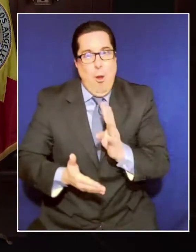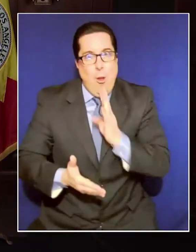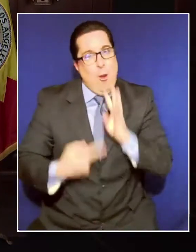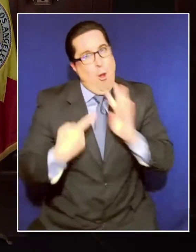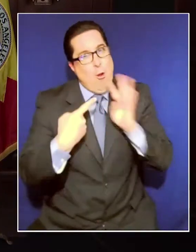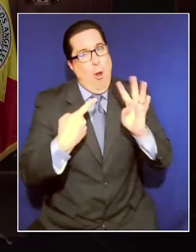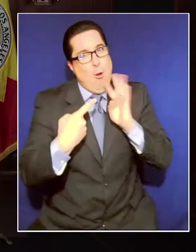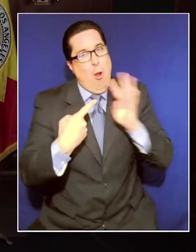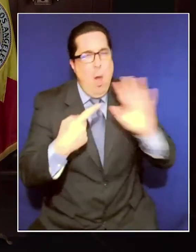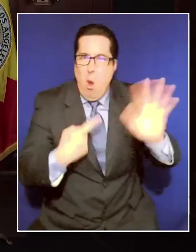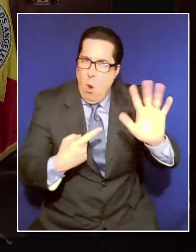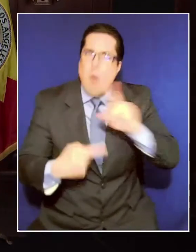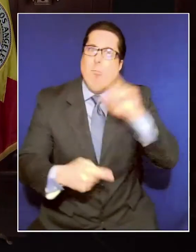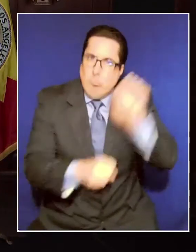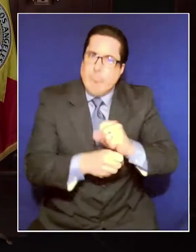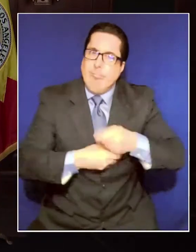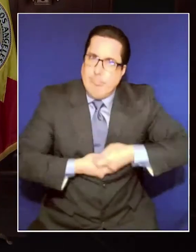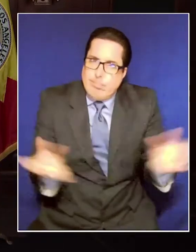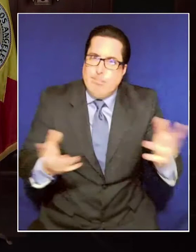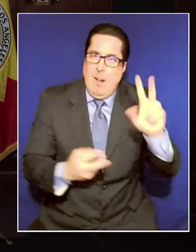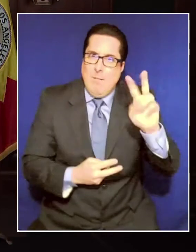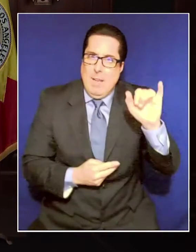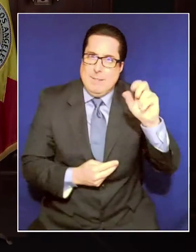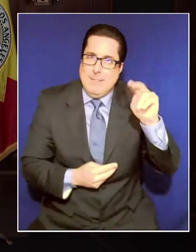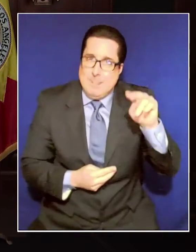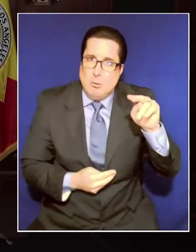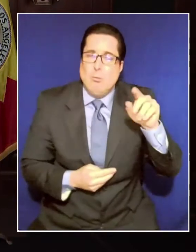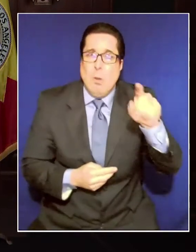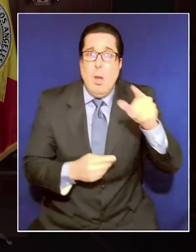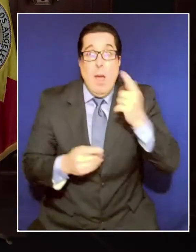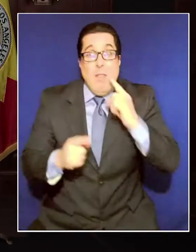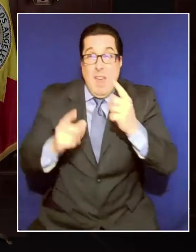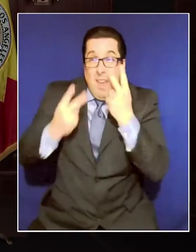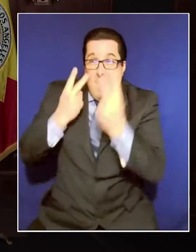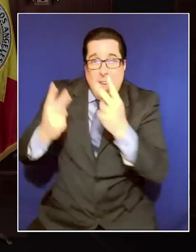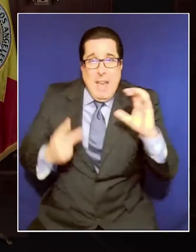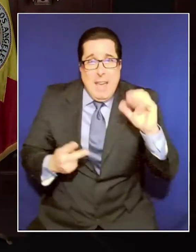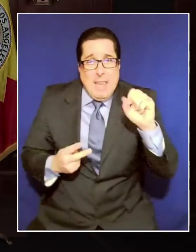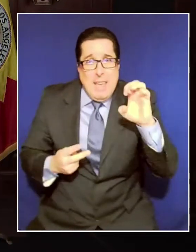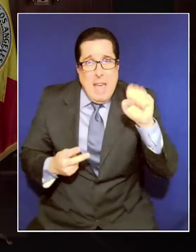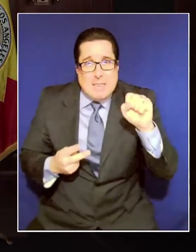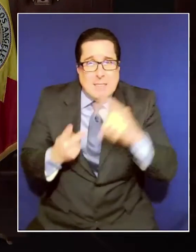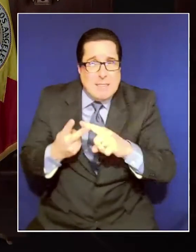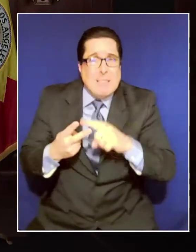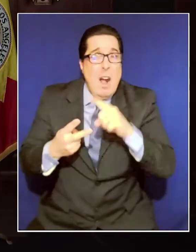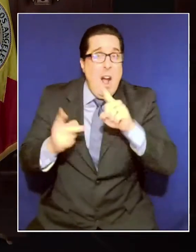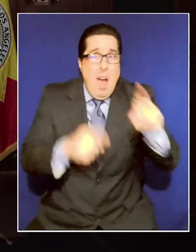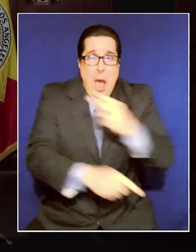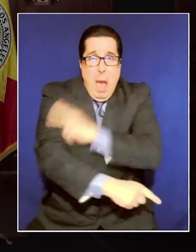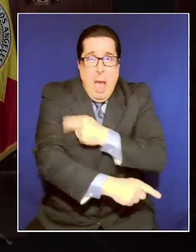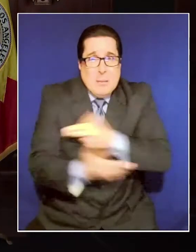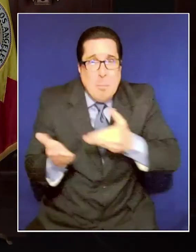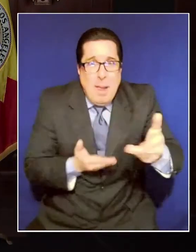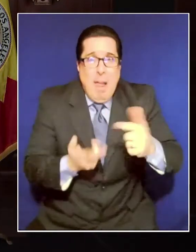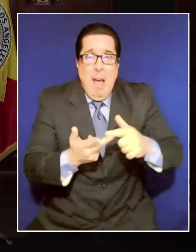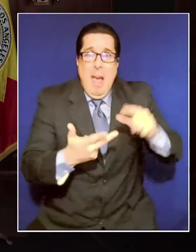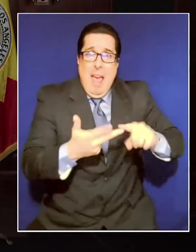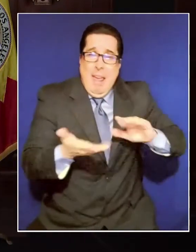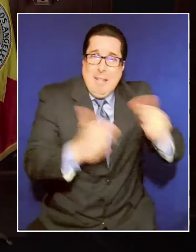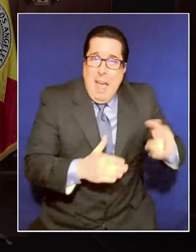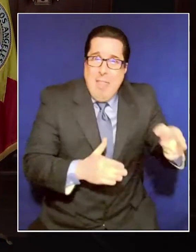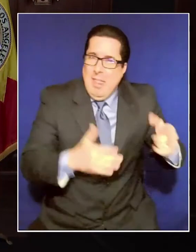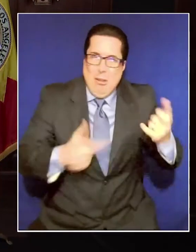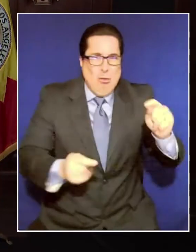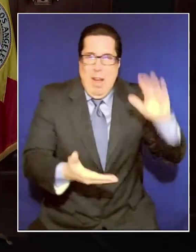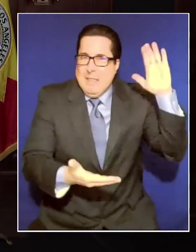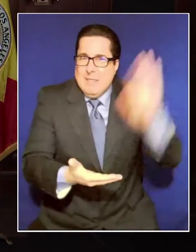the cases, the hospitalizations and the deaths. Today, the county reported 3